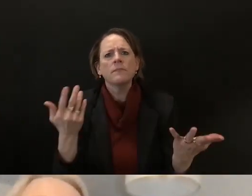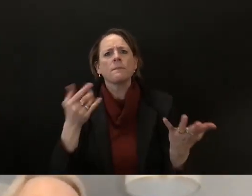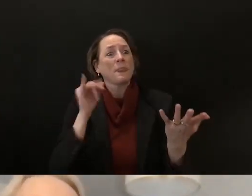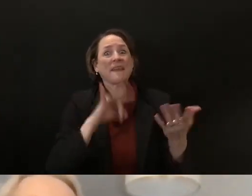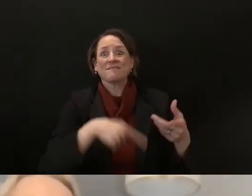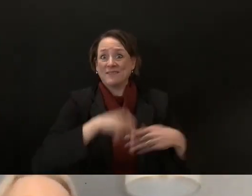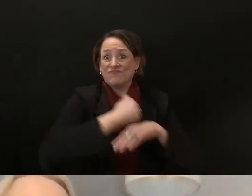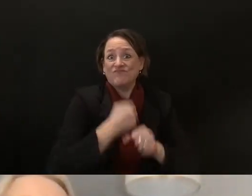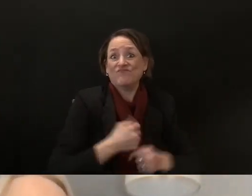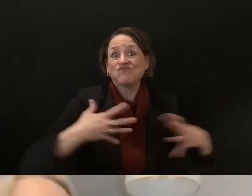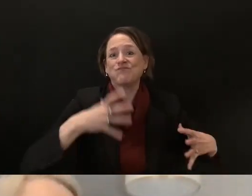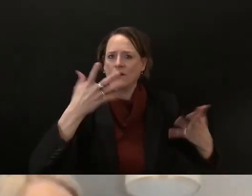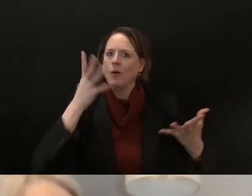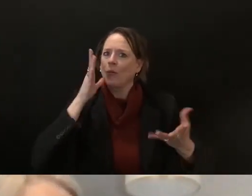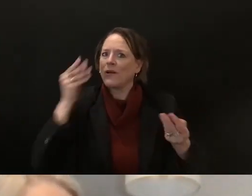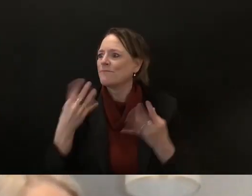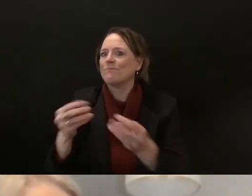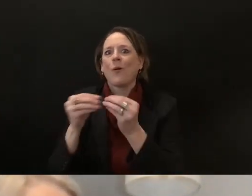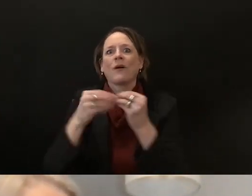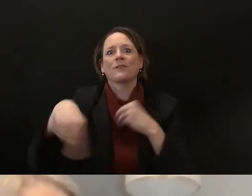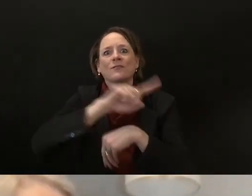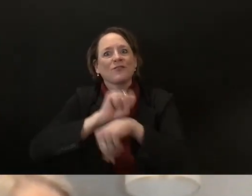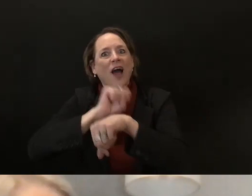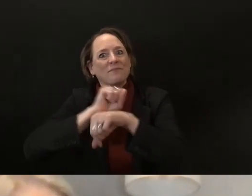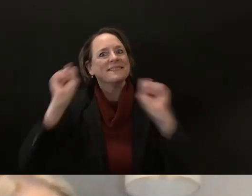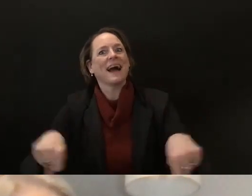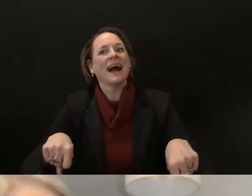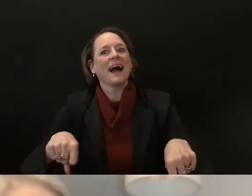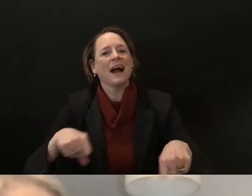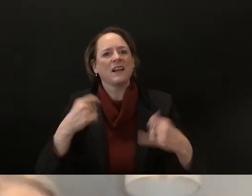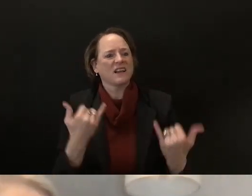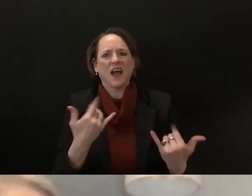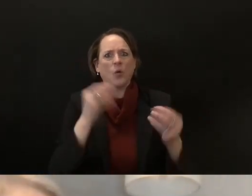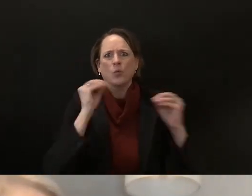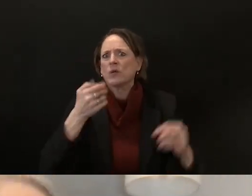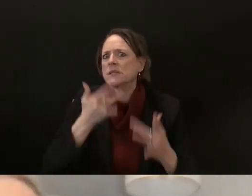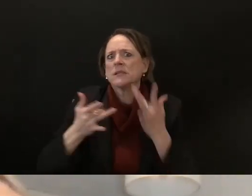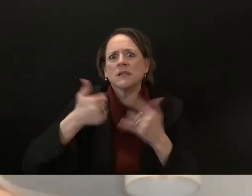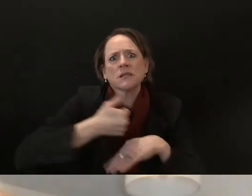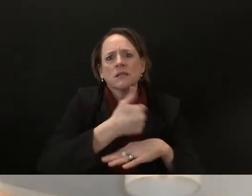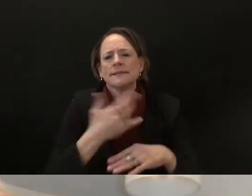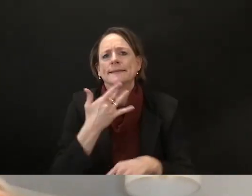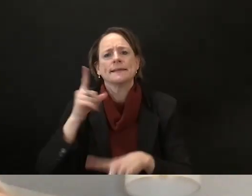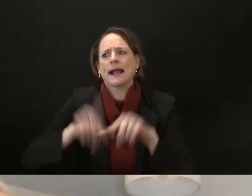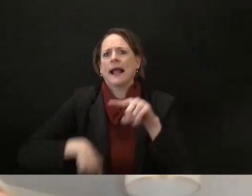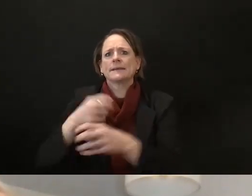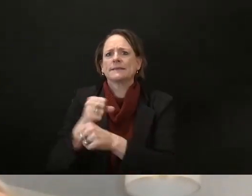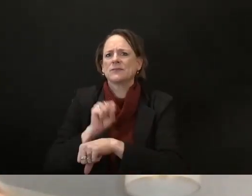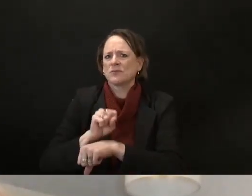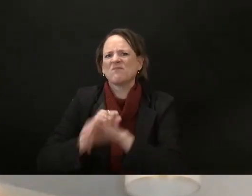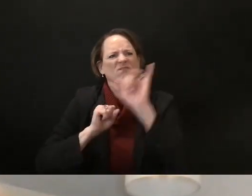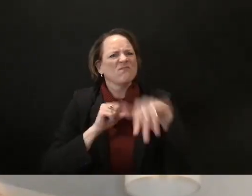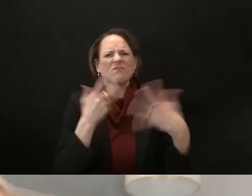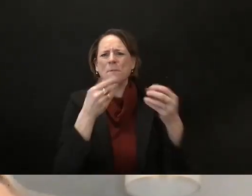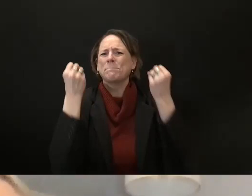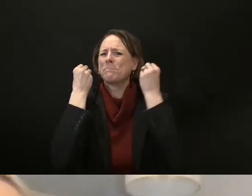options are incredibly valuable to uh society and it's better for the environment uh so